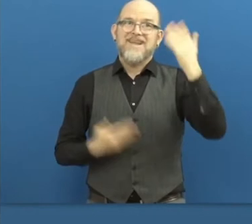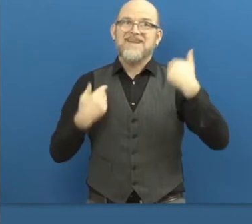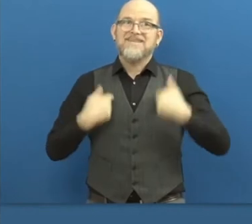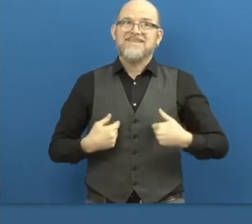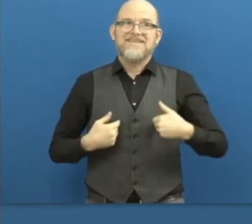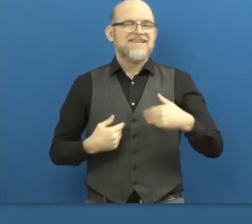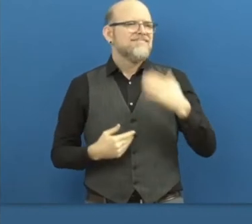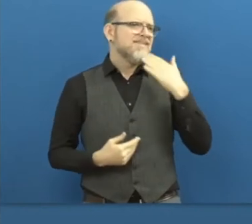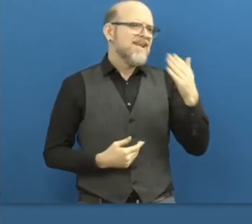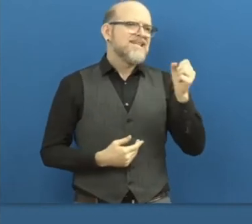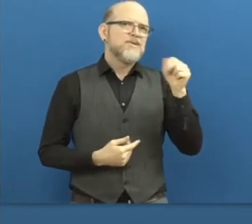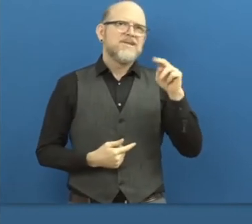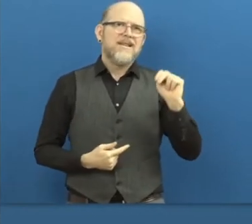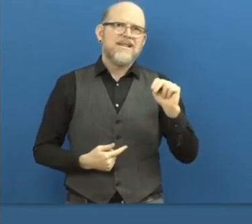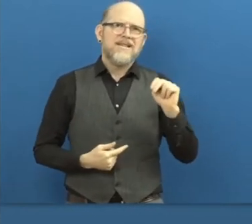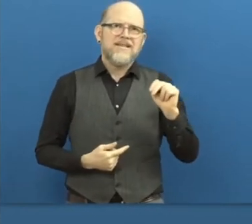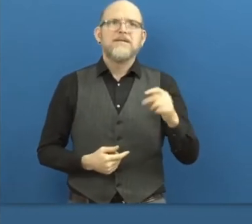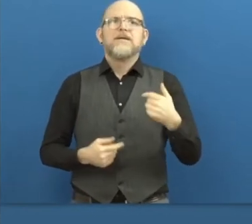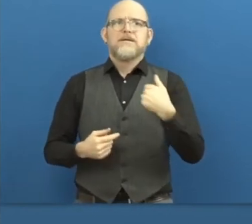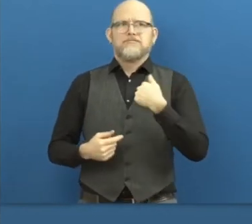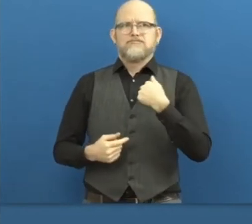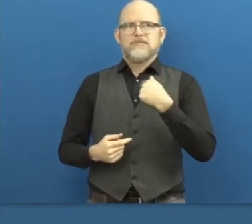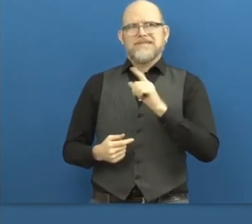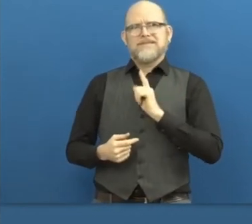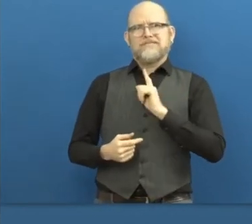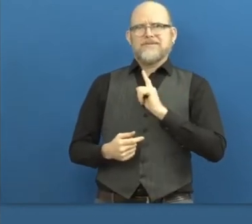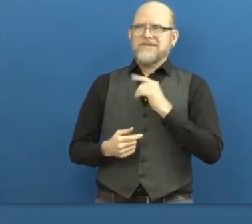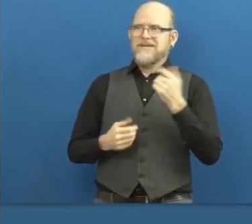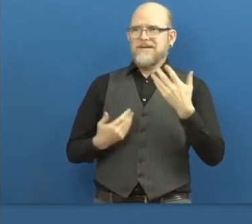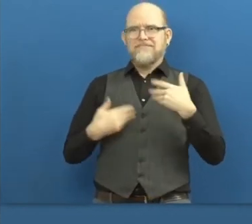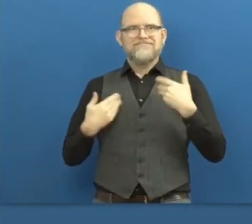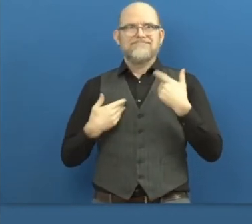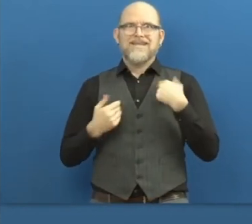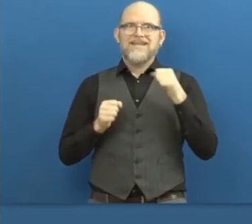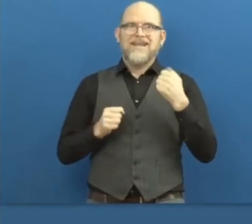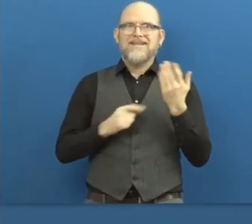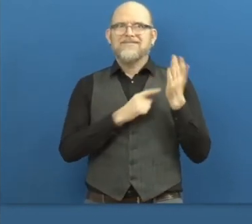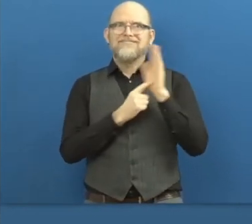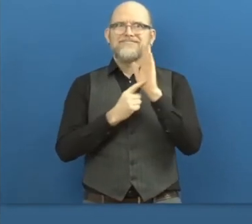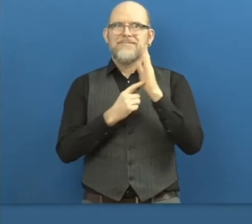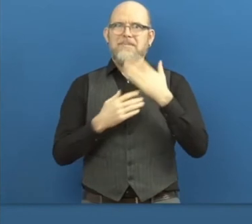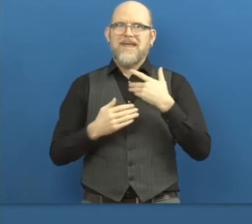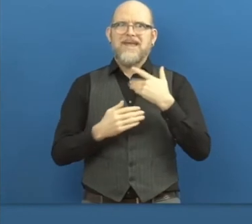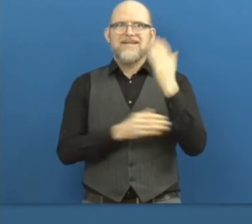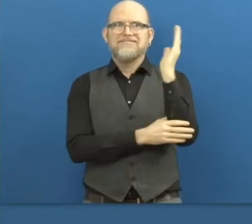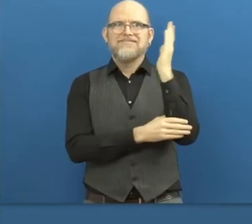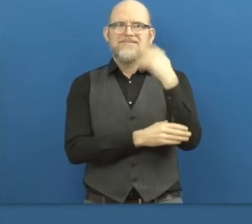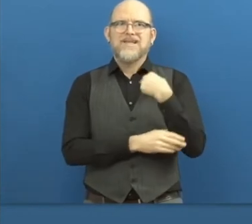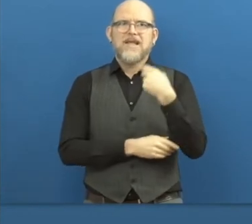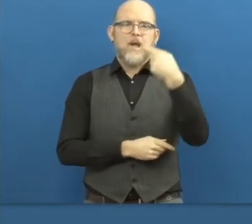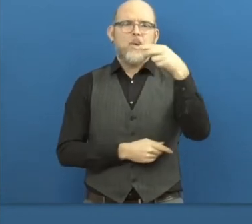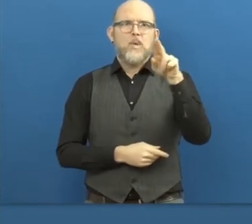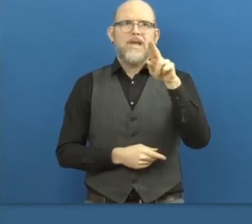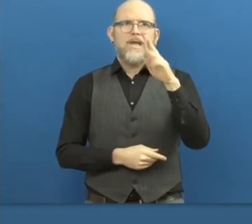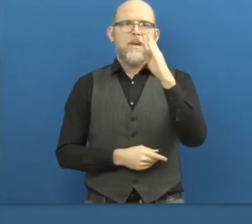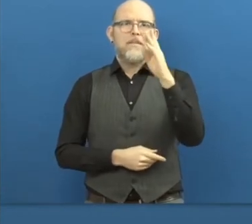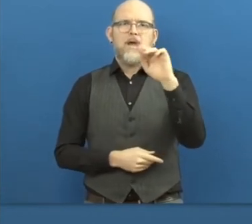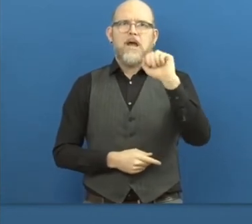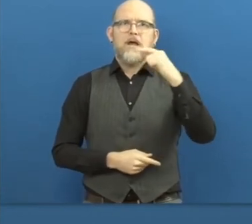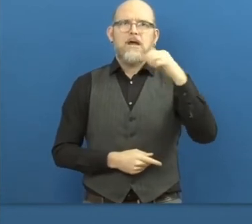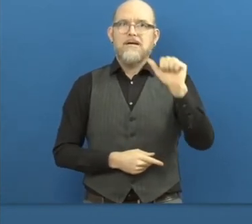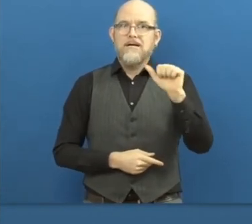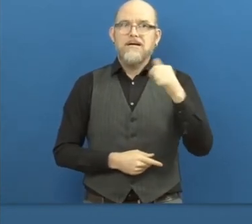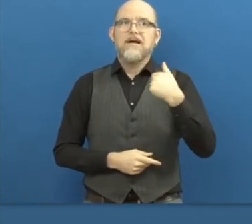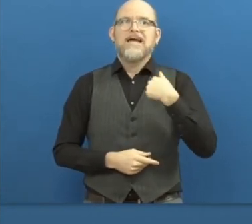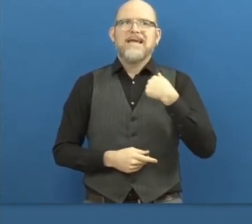Susan, thank you for the opportunity to be a part of this great group. My name is Gui Braga and I'm the CEO